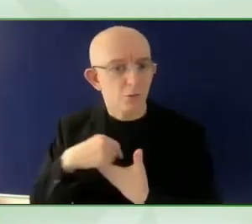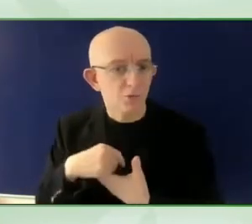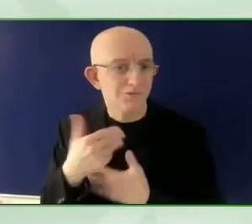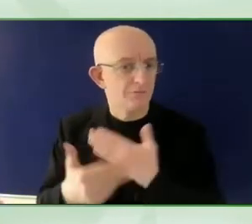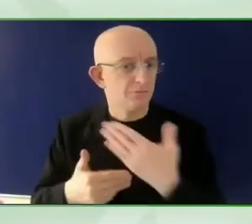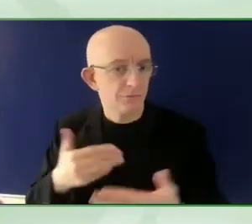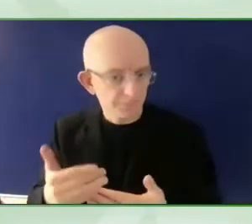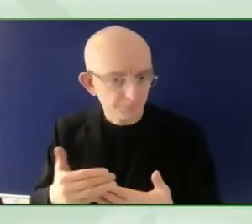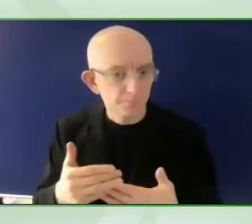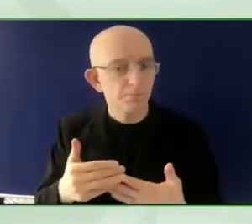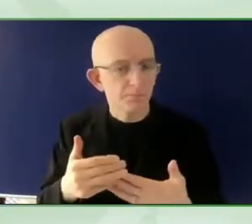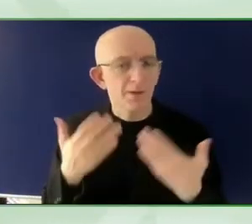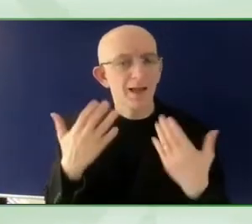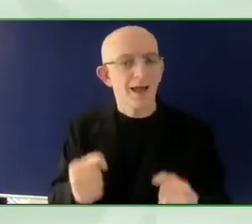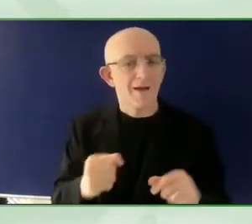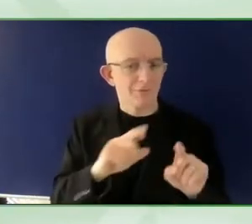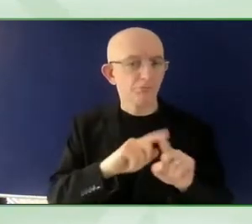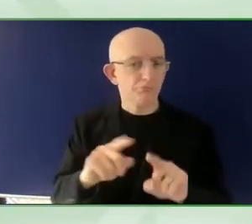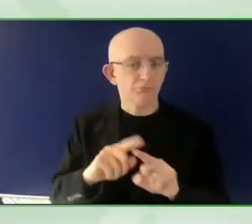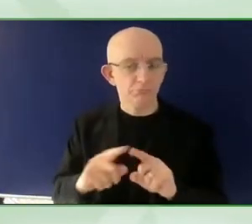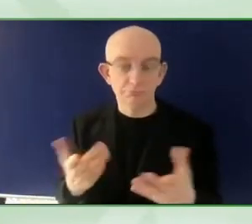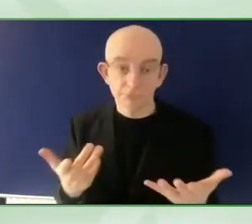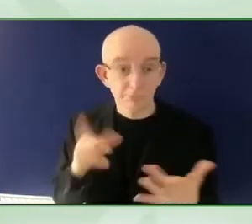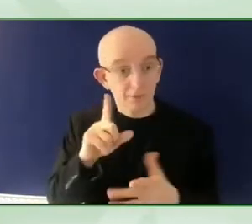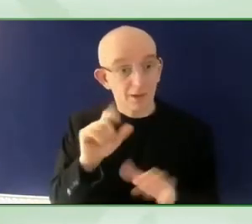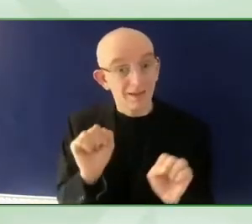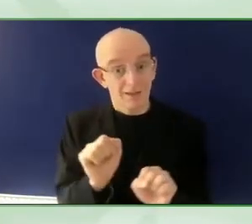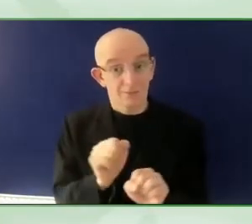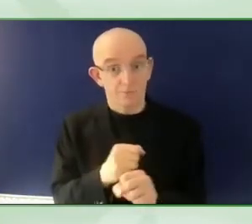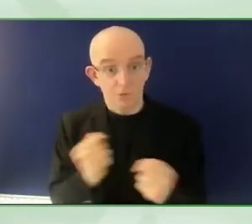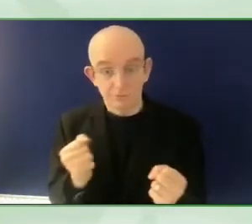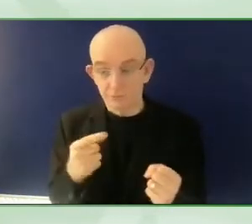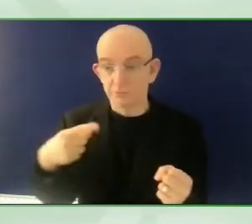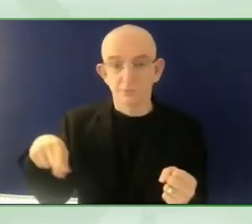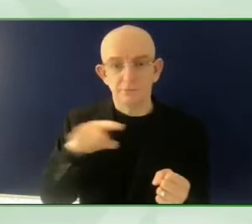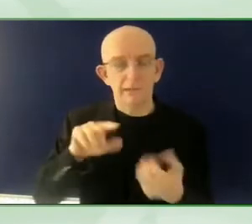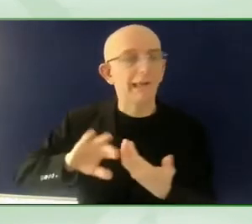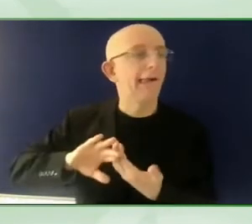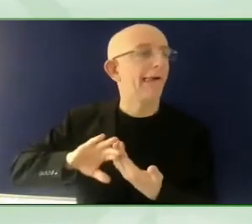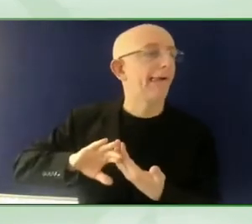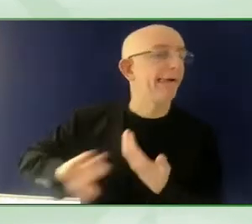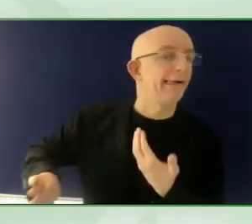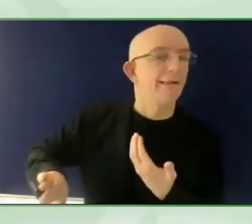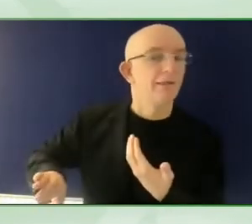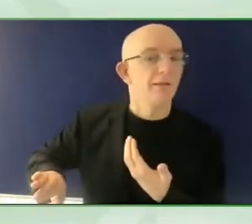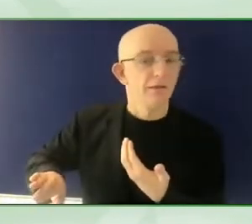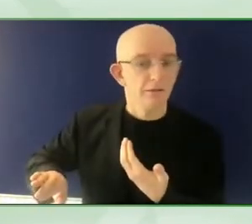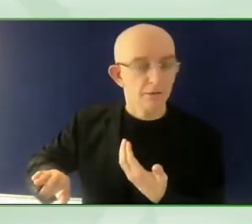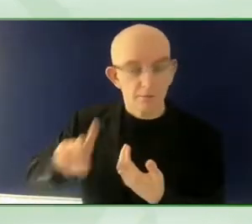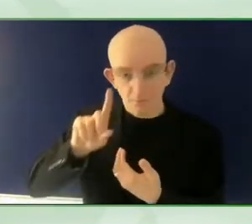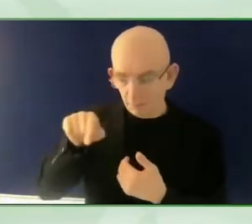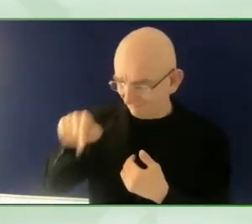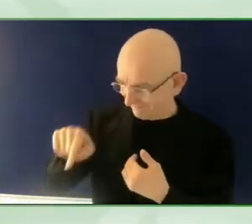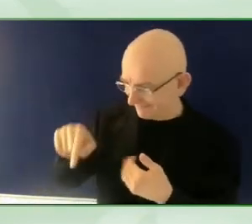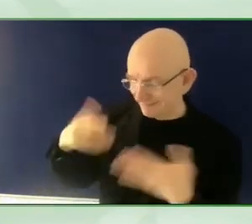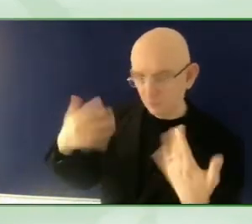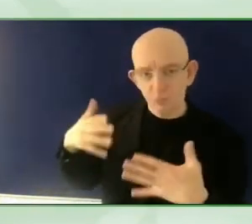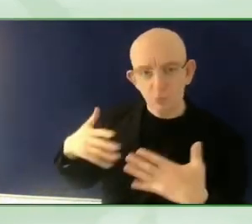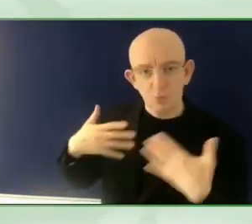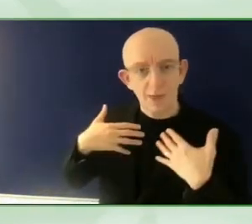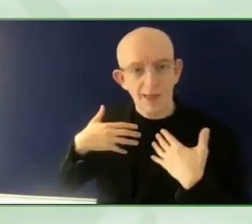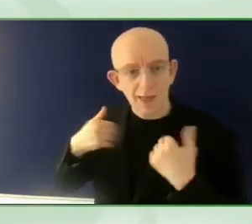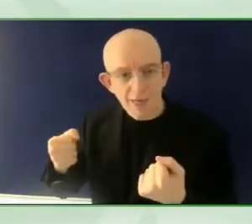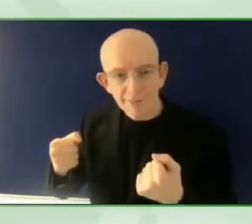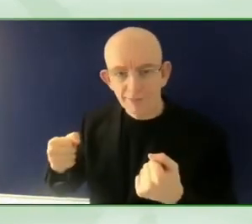on health and access to healthcare systems, and connect that with the COVID-19 pandemic for this